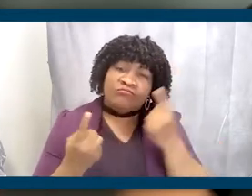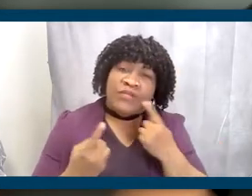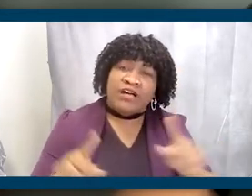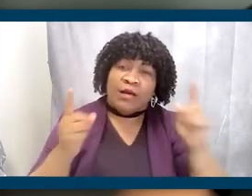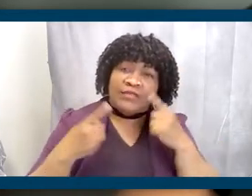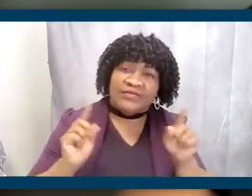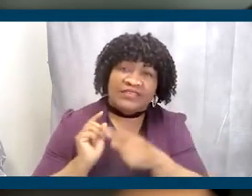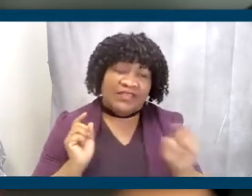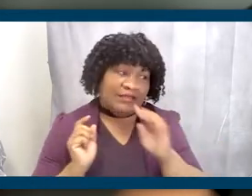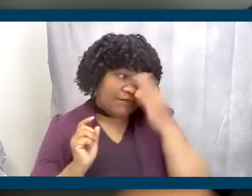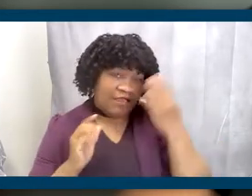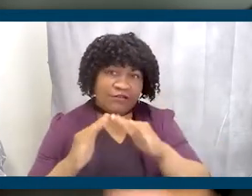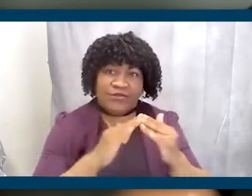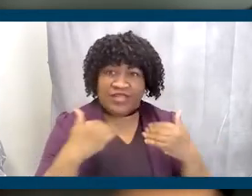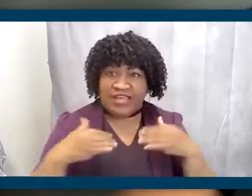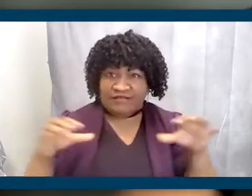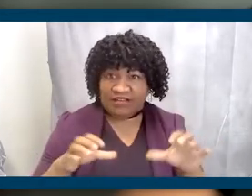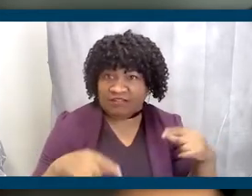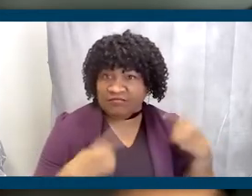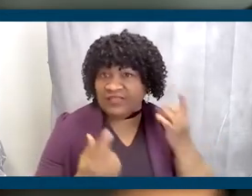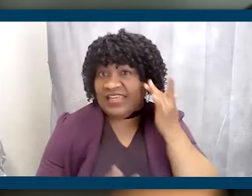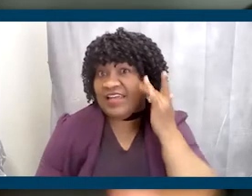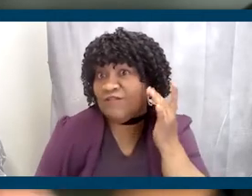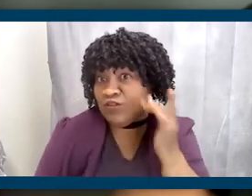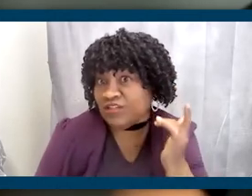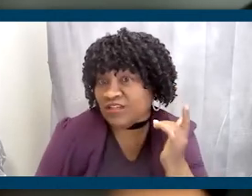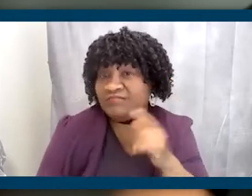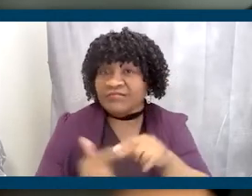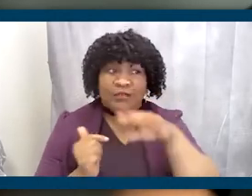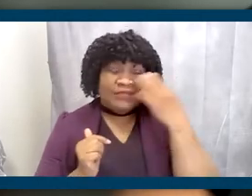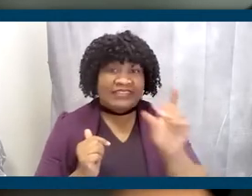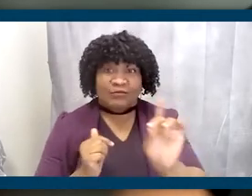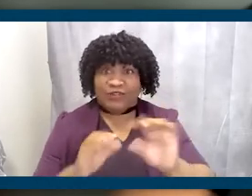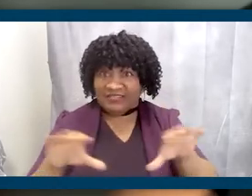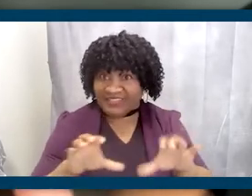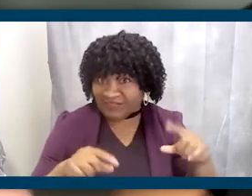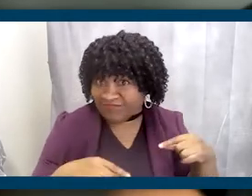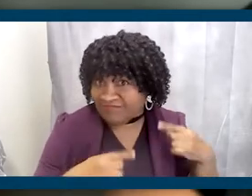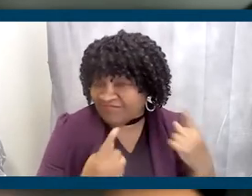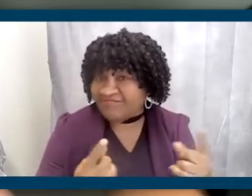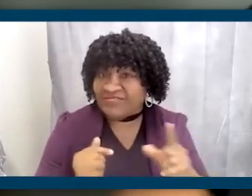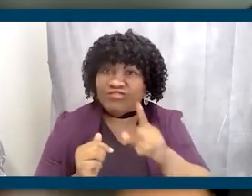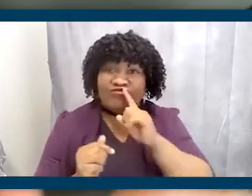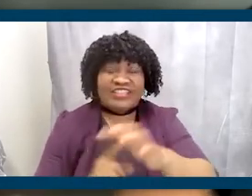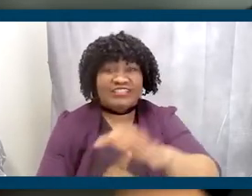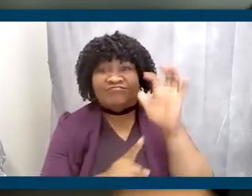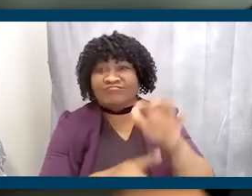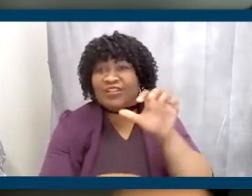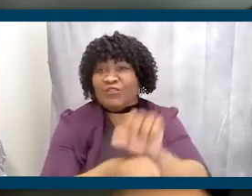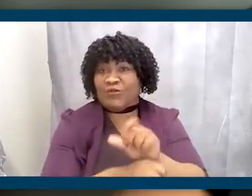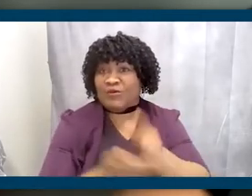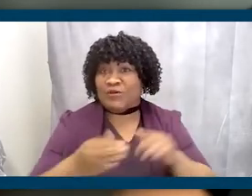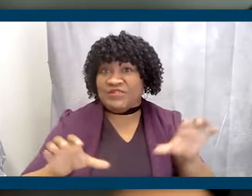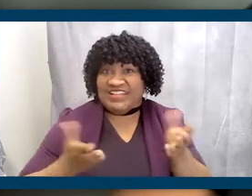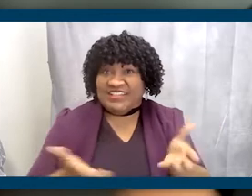that the Black community has made in California that Black Democrats have made, really champion the work that we've all